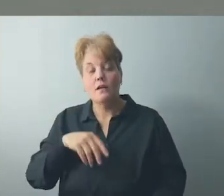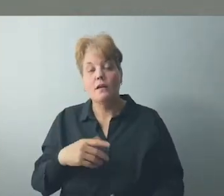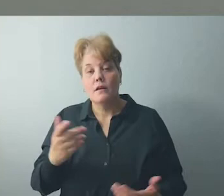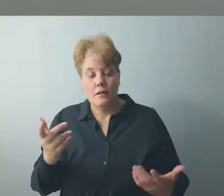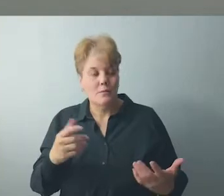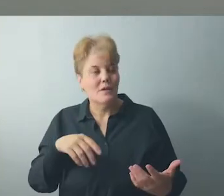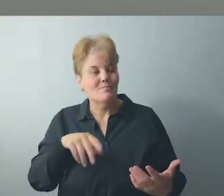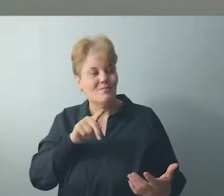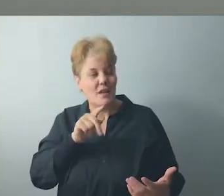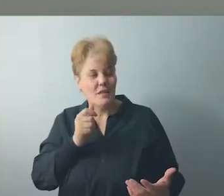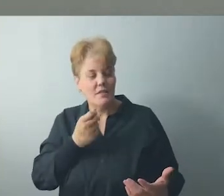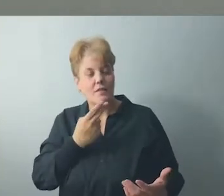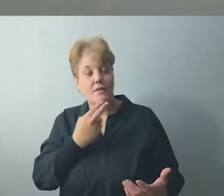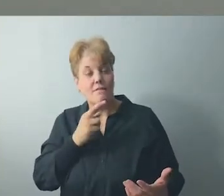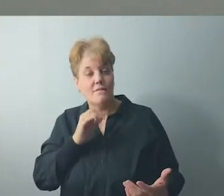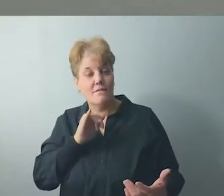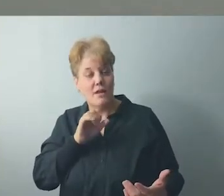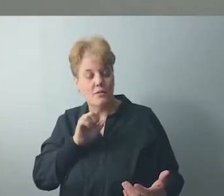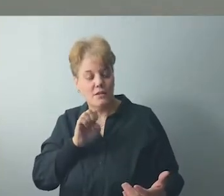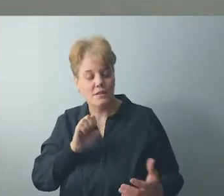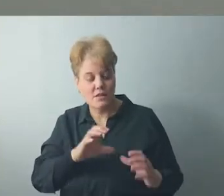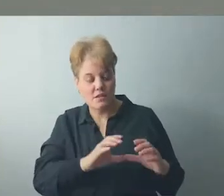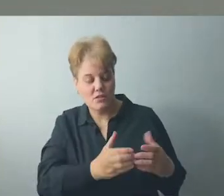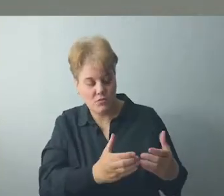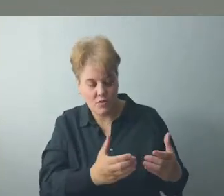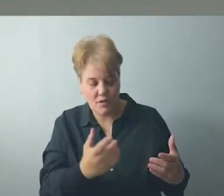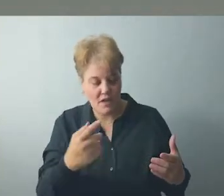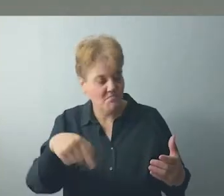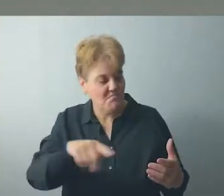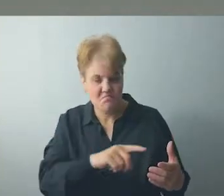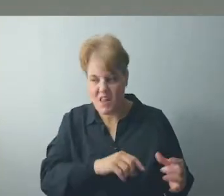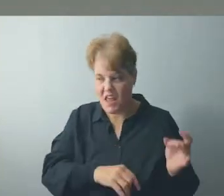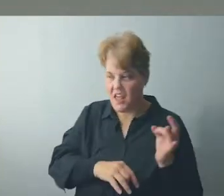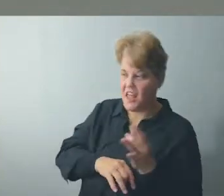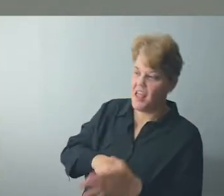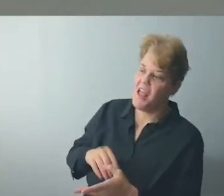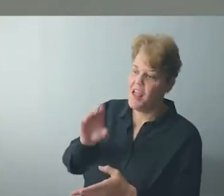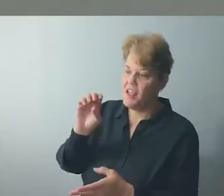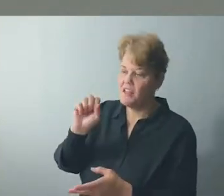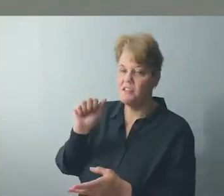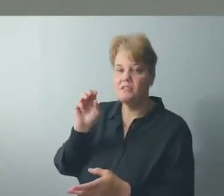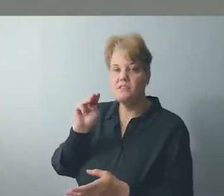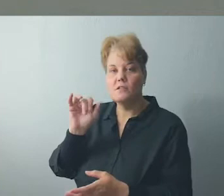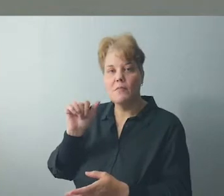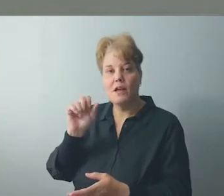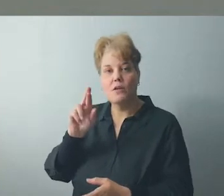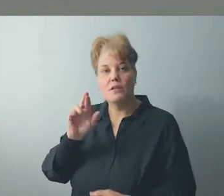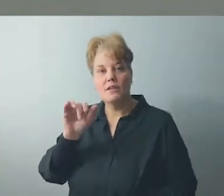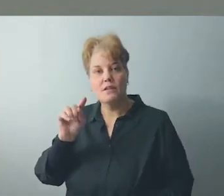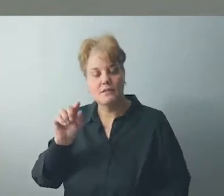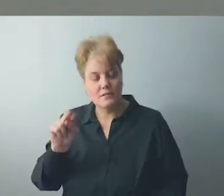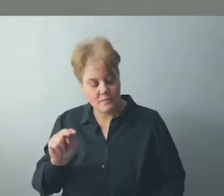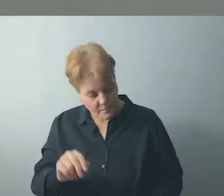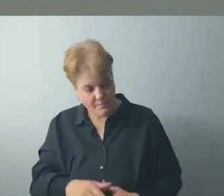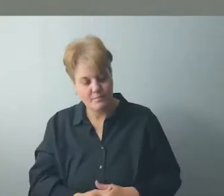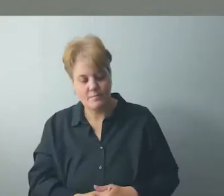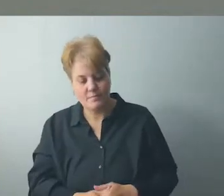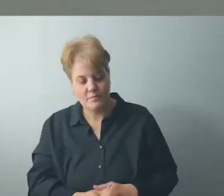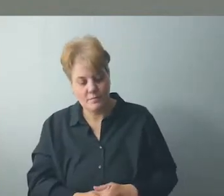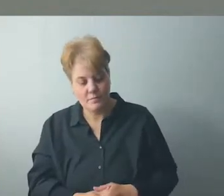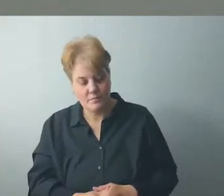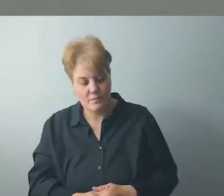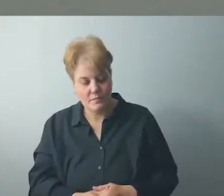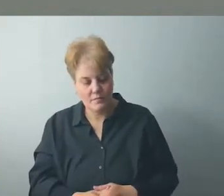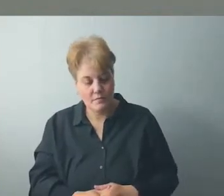They were all to be excluded from the Jews. However, Jesus taught that we should love one another regardless of our religious or